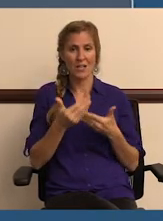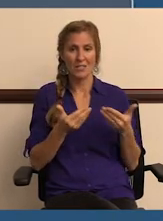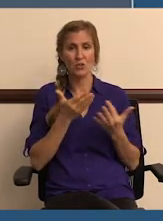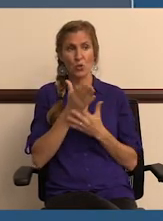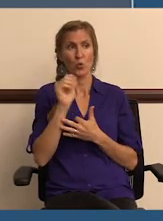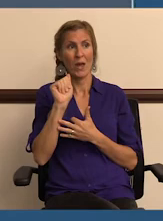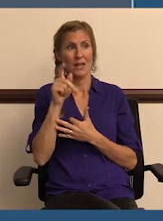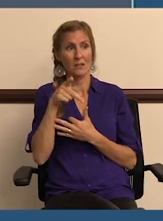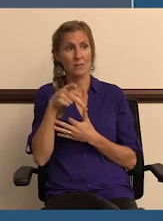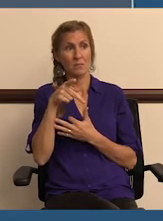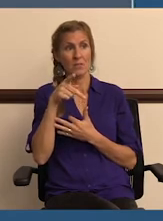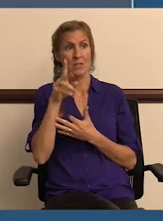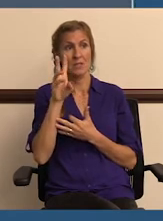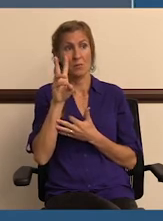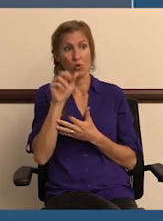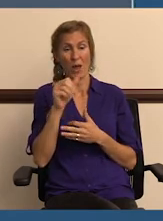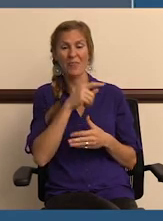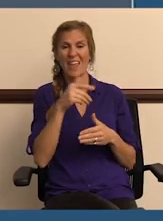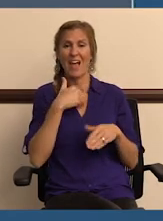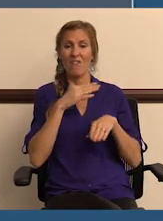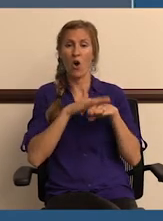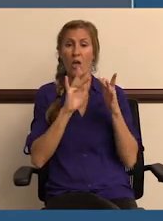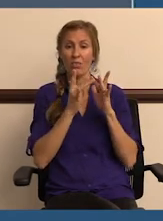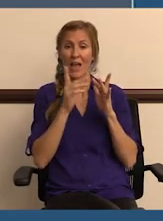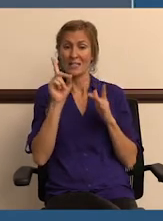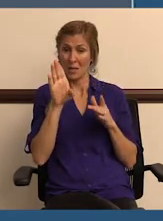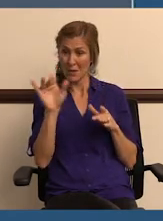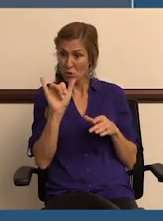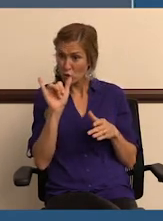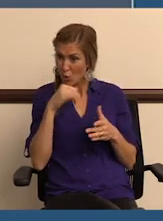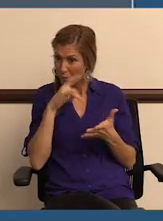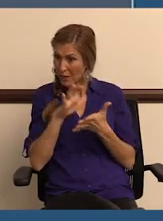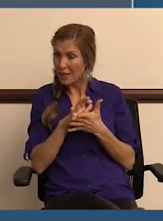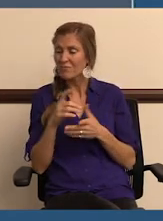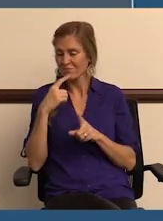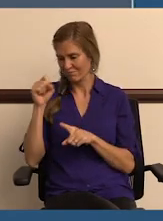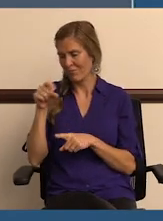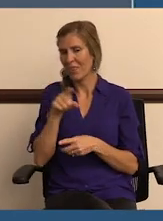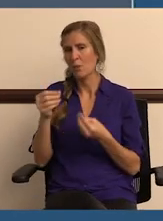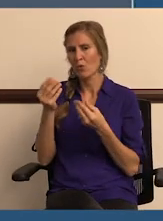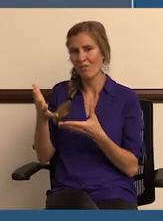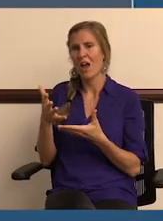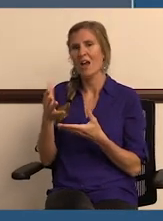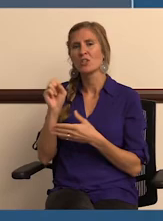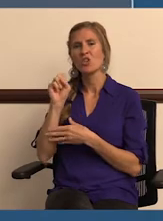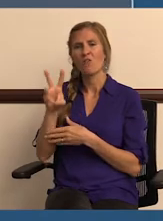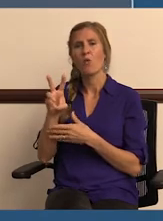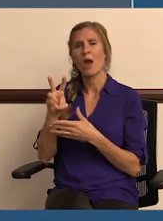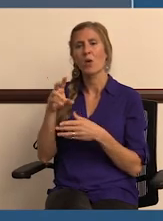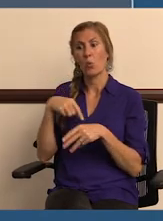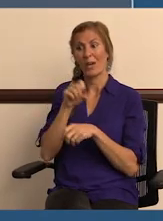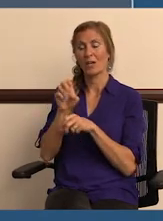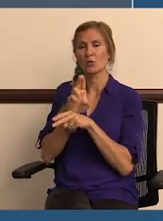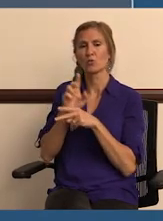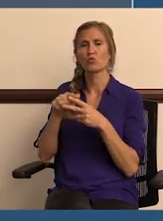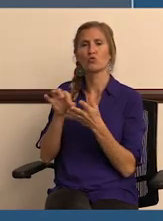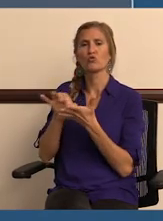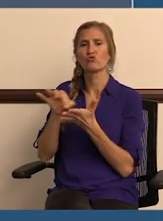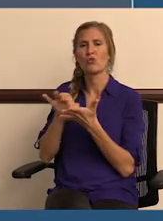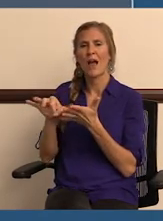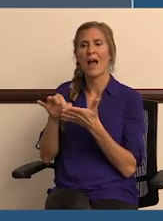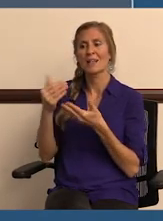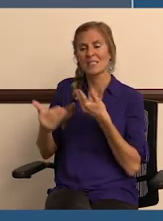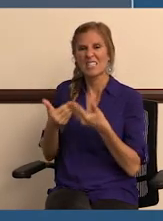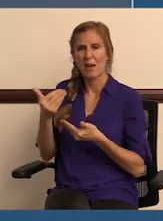the process through APWA and they have an online database as well, I believe. Yeah, they provide a software that we can use to